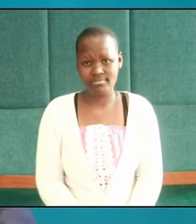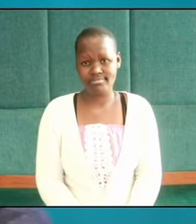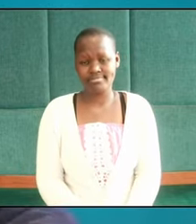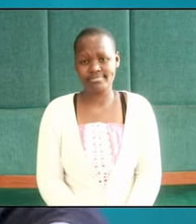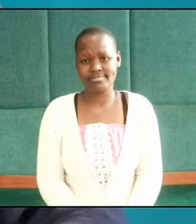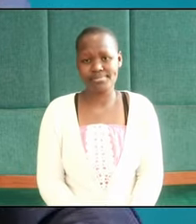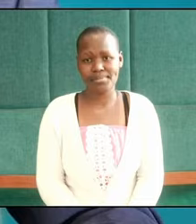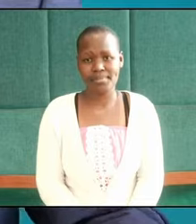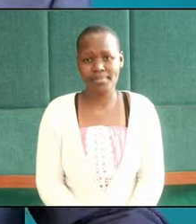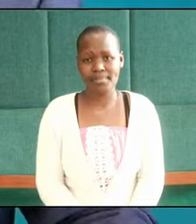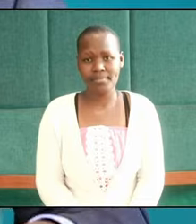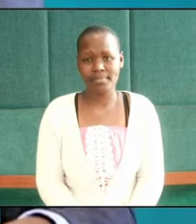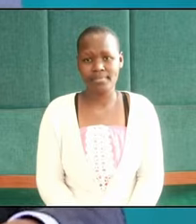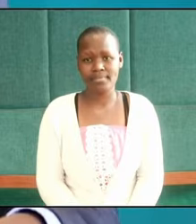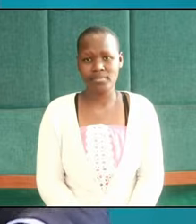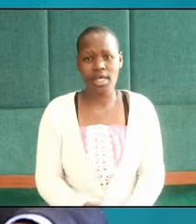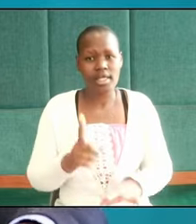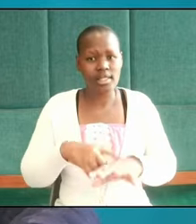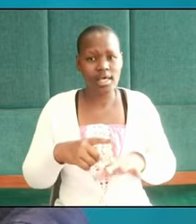as you leave